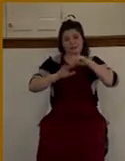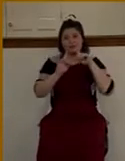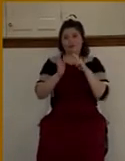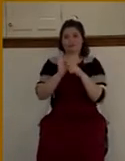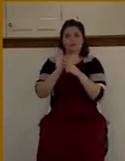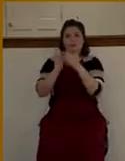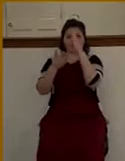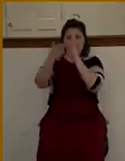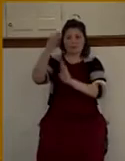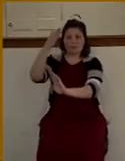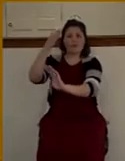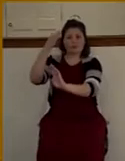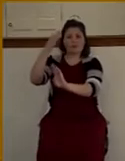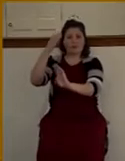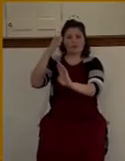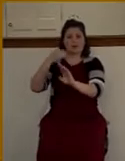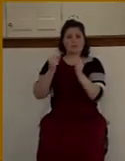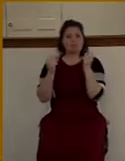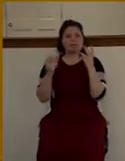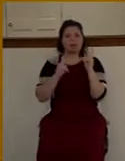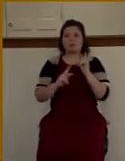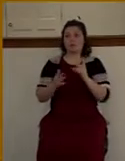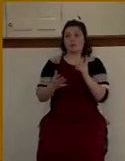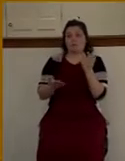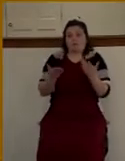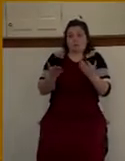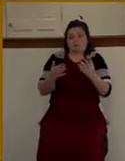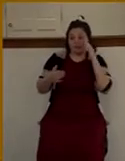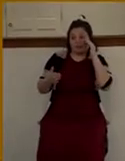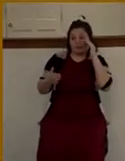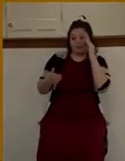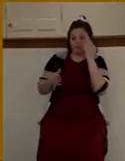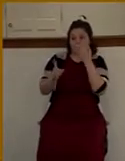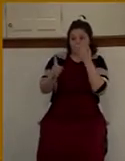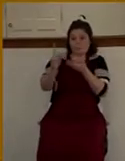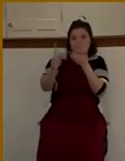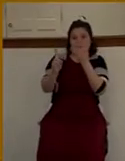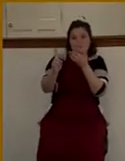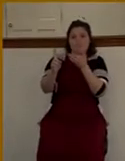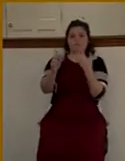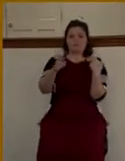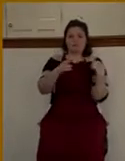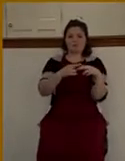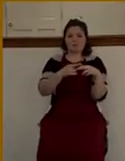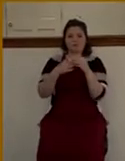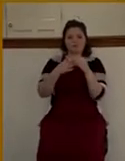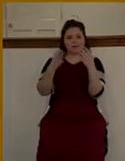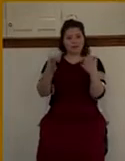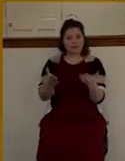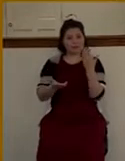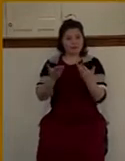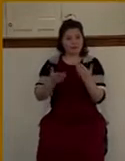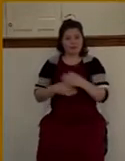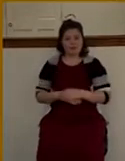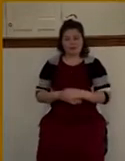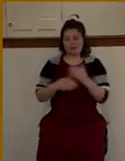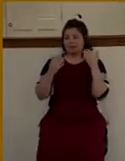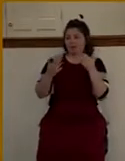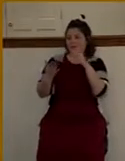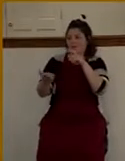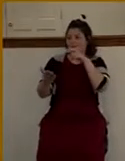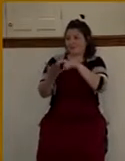Perhaps the people that were in that crowd knew this man, knew him to be a religious man. And here he is, he kneels before Jesus.